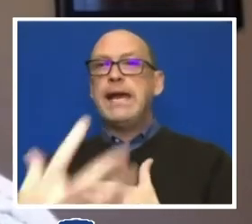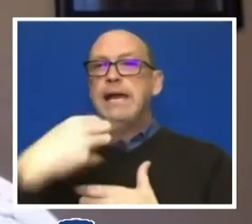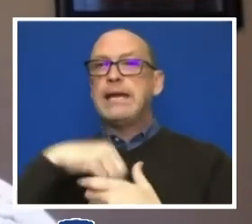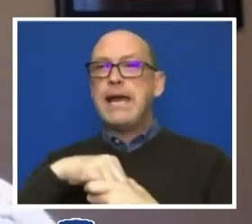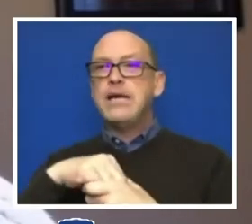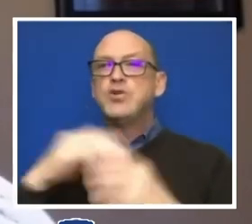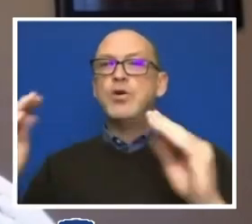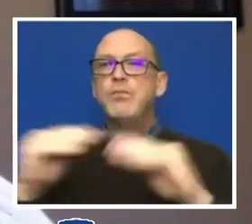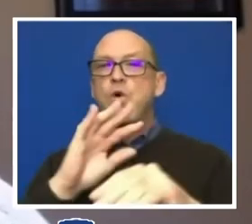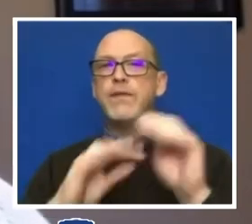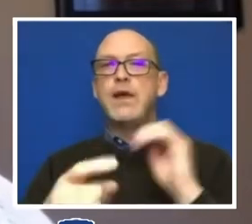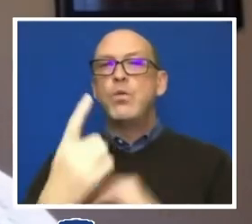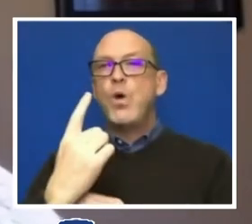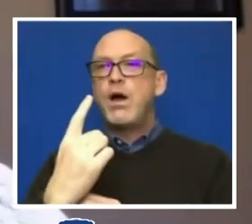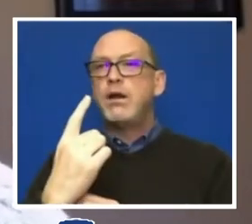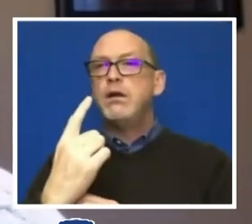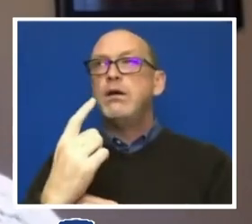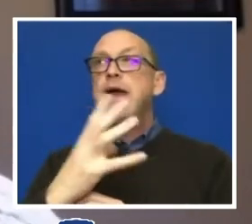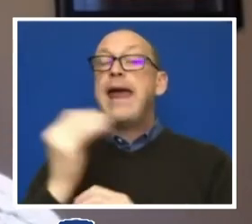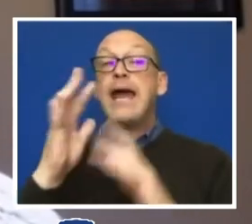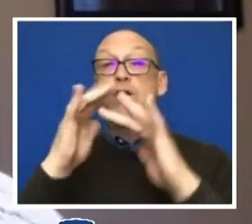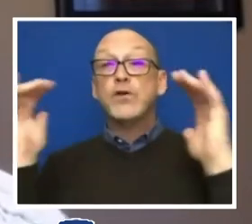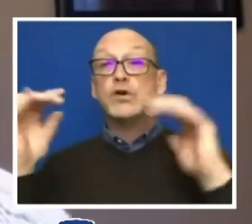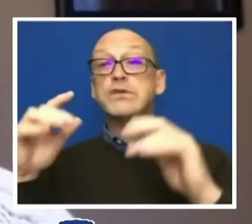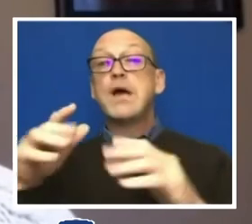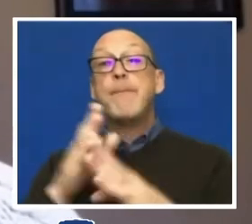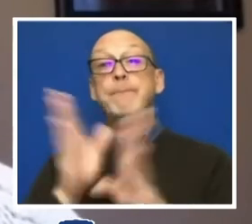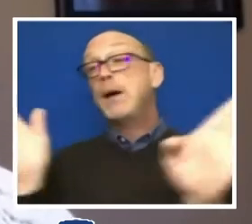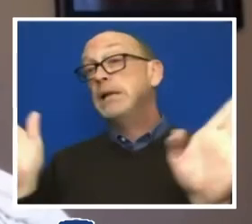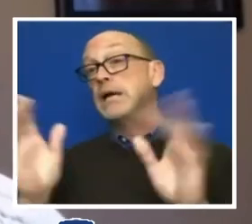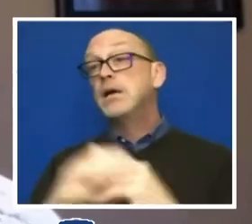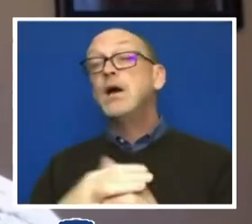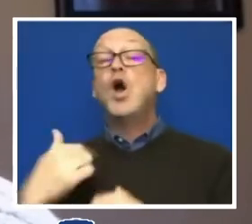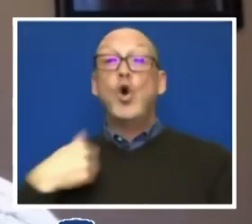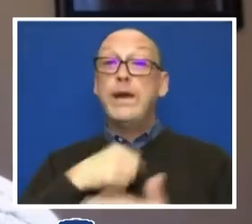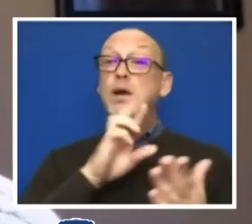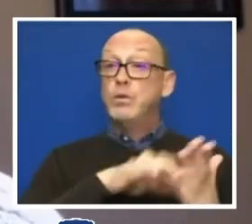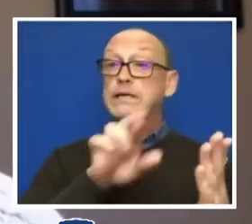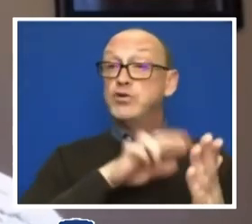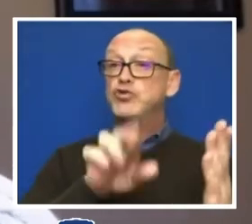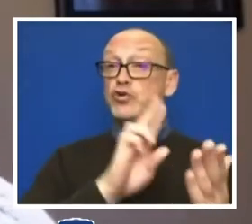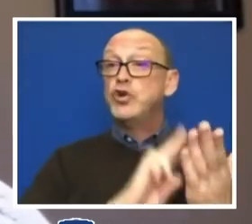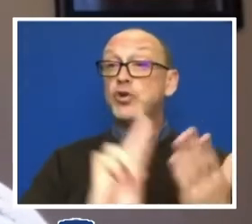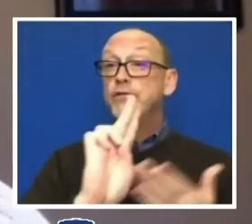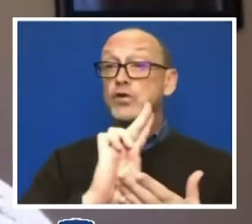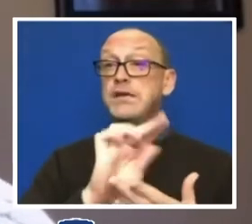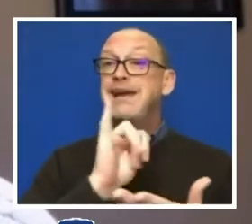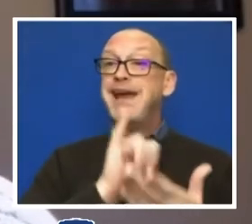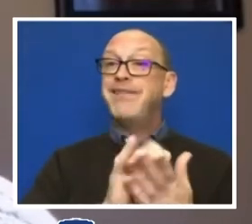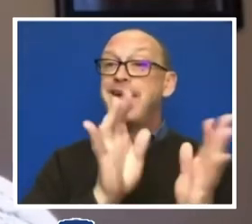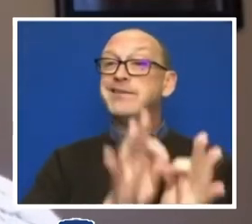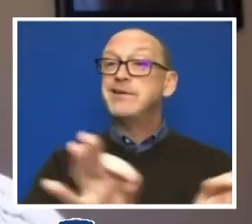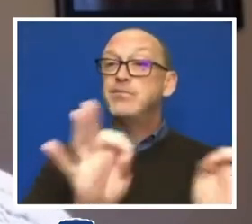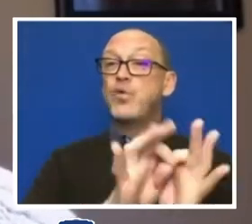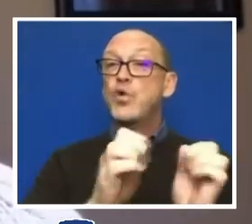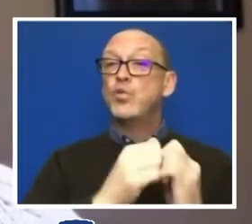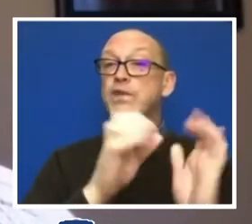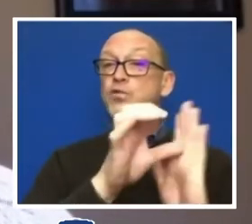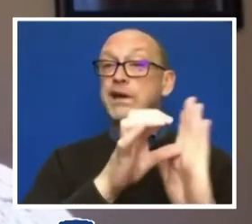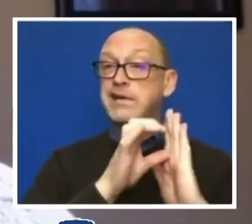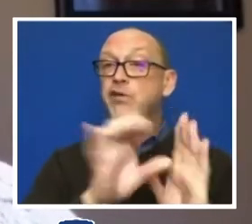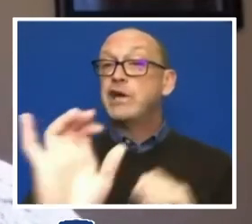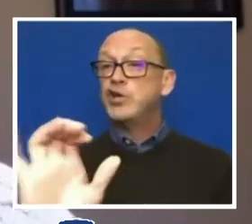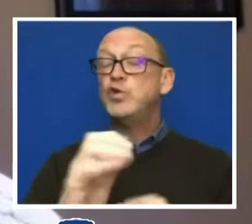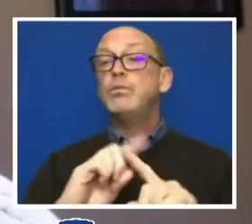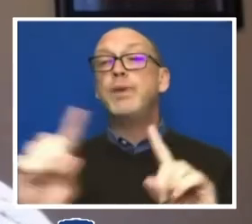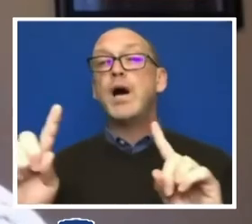publics while being very clear that we are a research university and that matters in our criteria as well. But